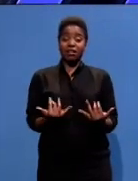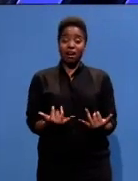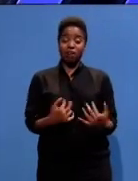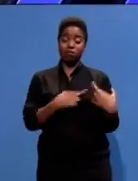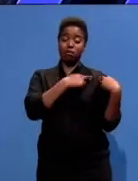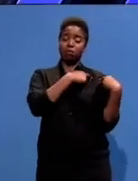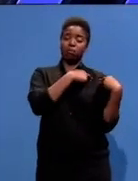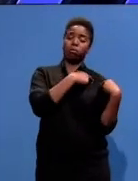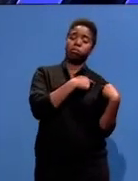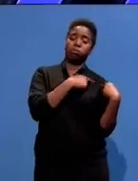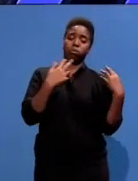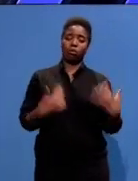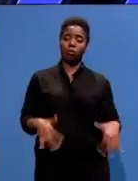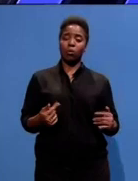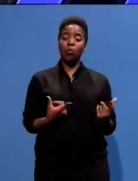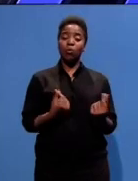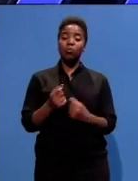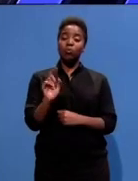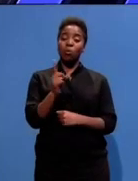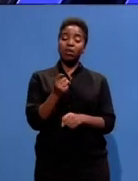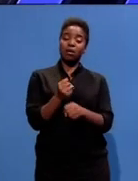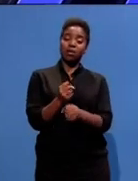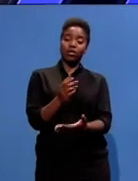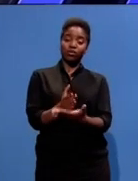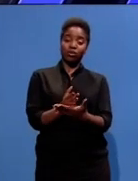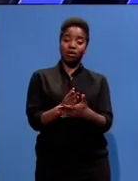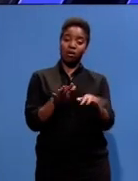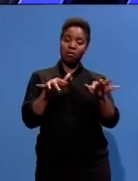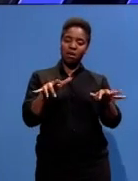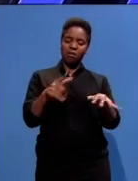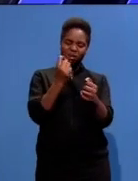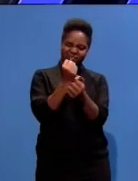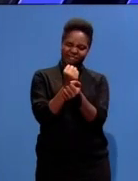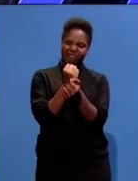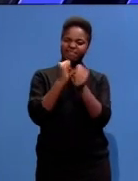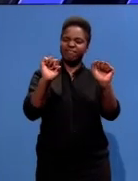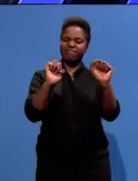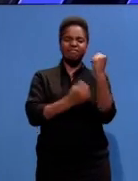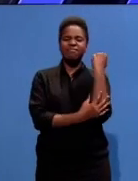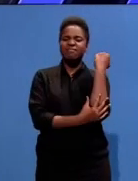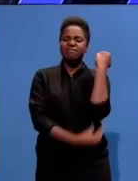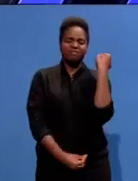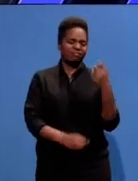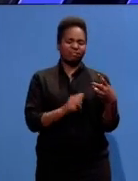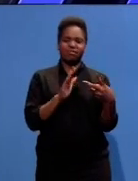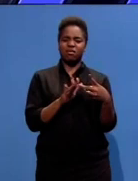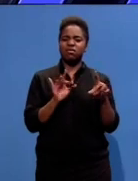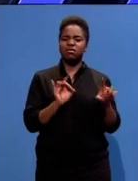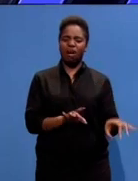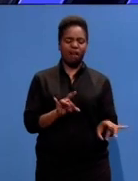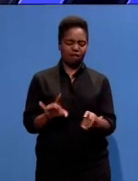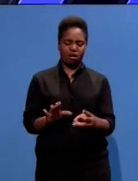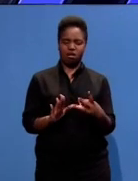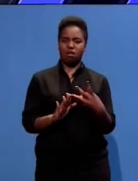memory alive by making a pledge to liberate our people from continuing bondage whether it's poverty, deprivation, suffering and